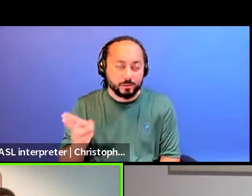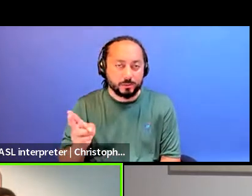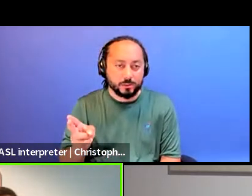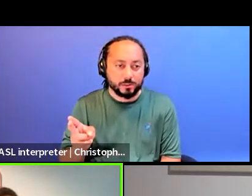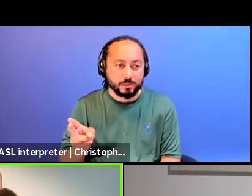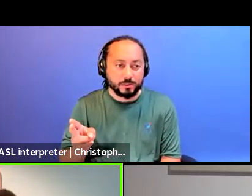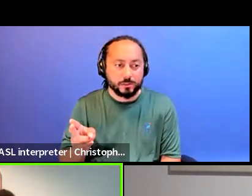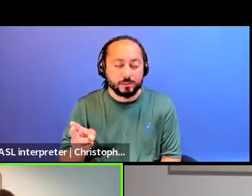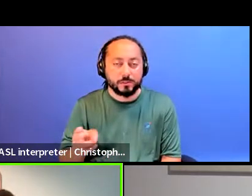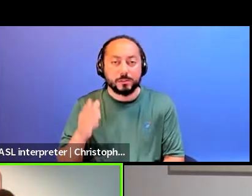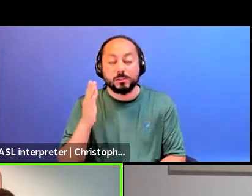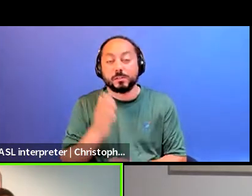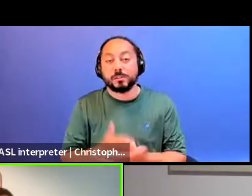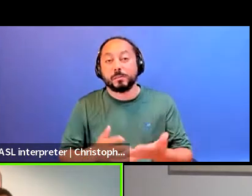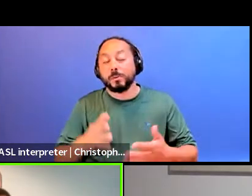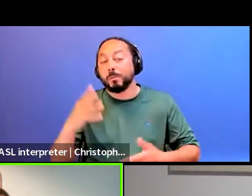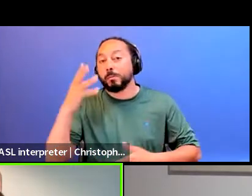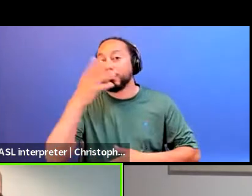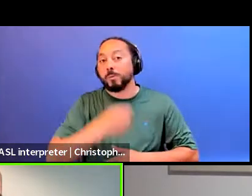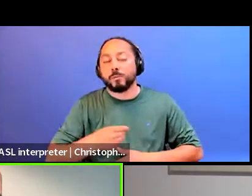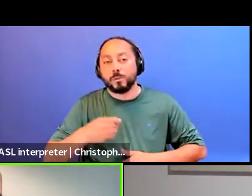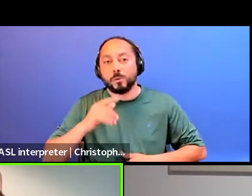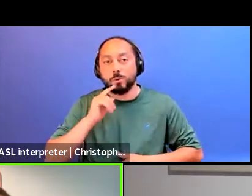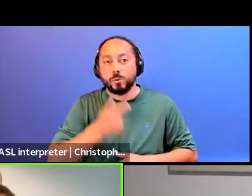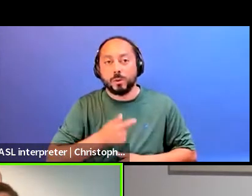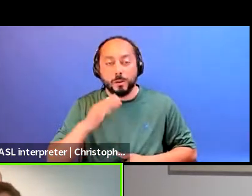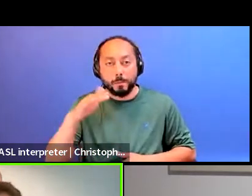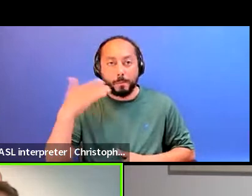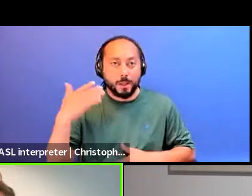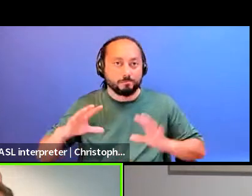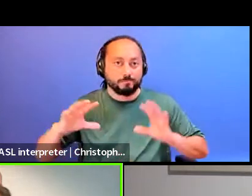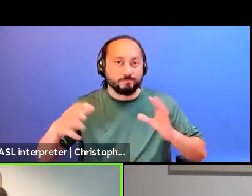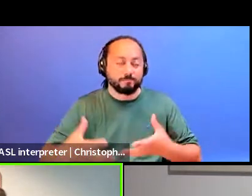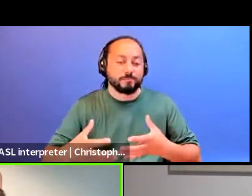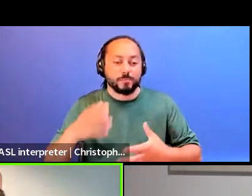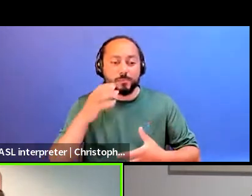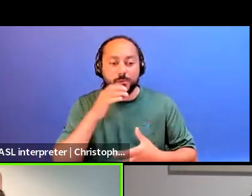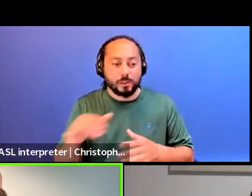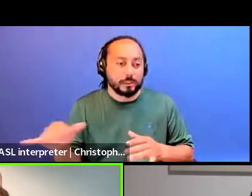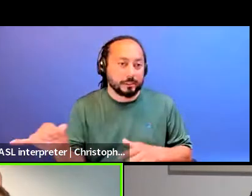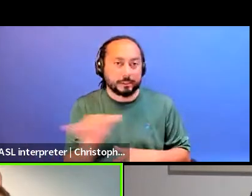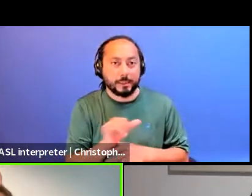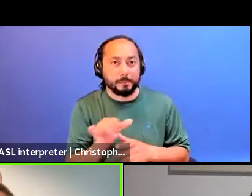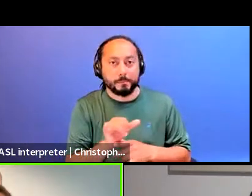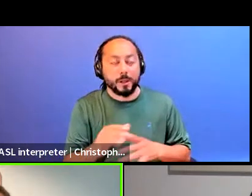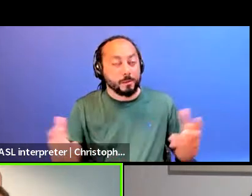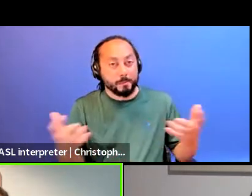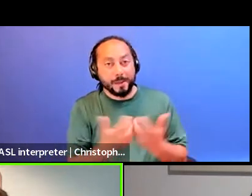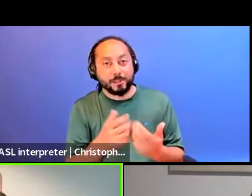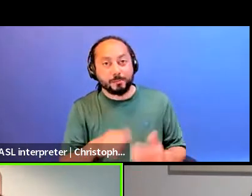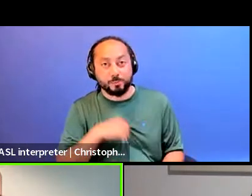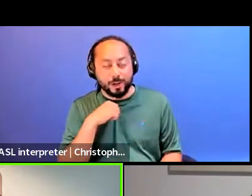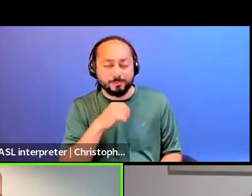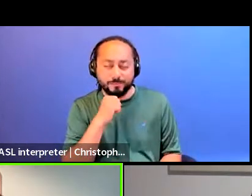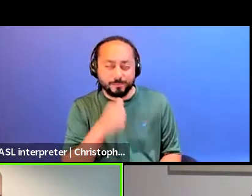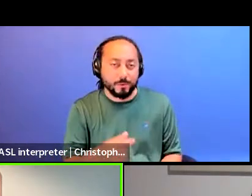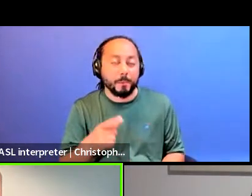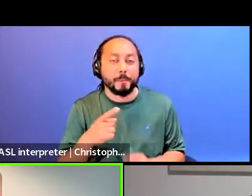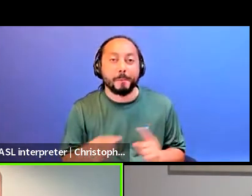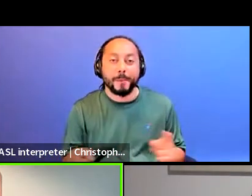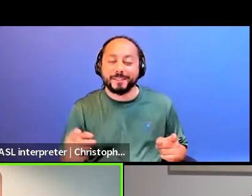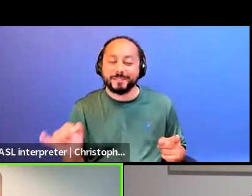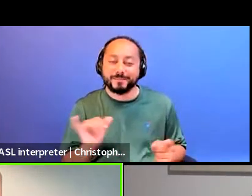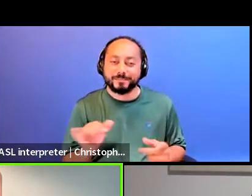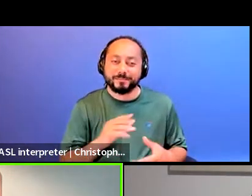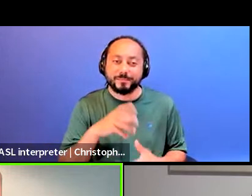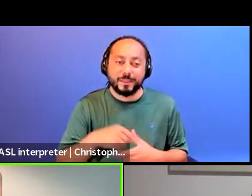you know, some of the really beautiful queer black formations that are absolutely not identical to, or are reducible to pride, but are, you know, part of this, you know, part of